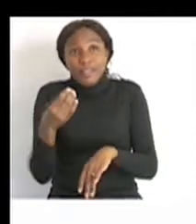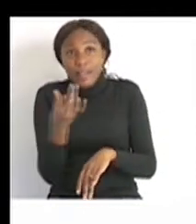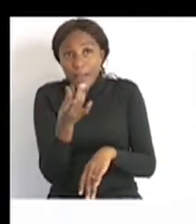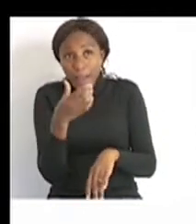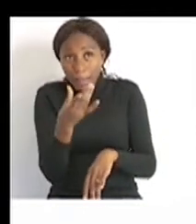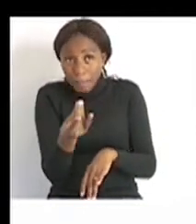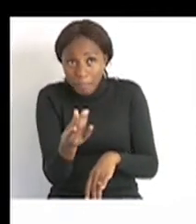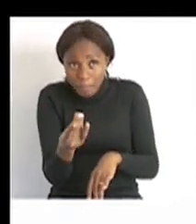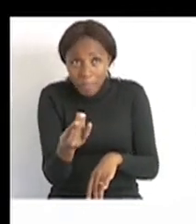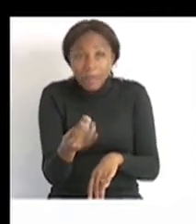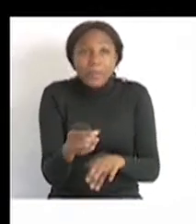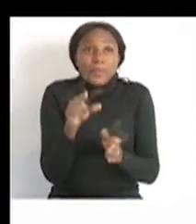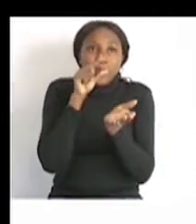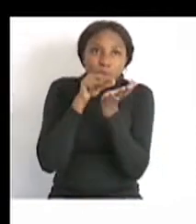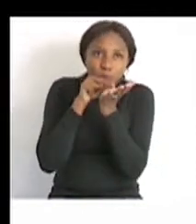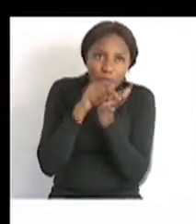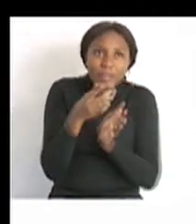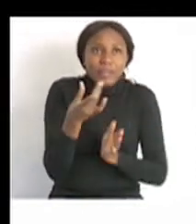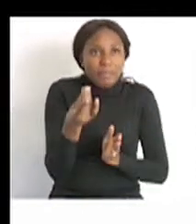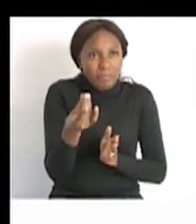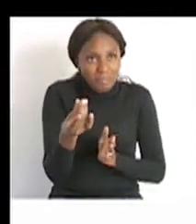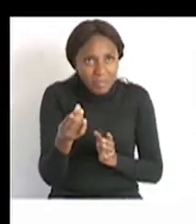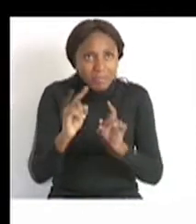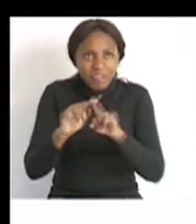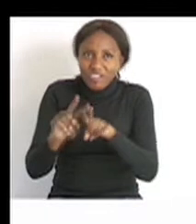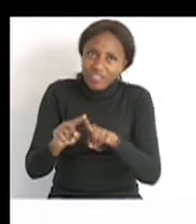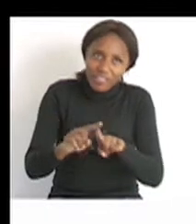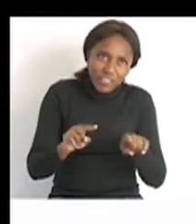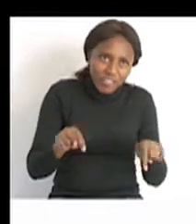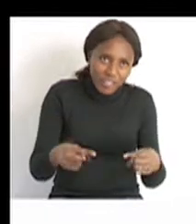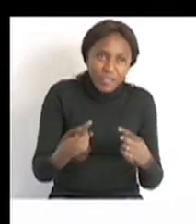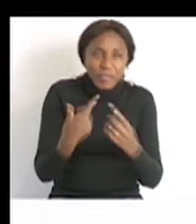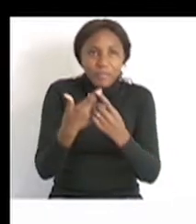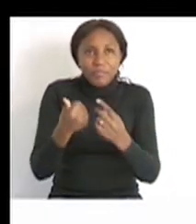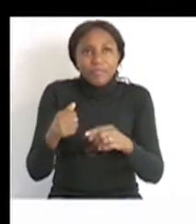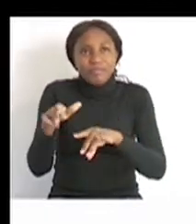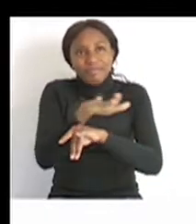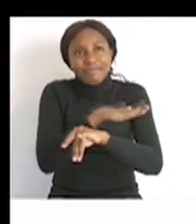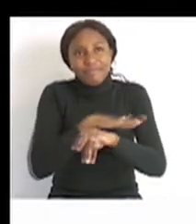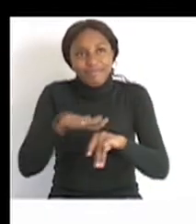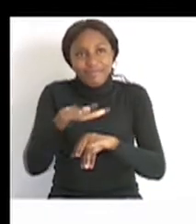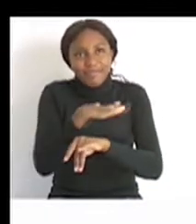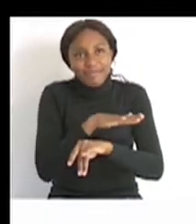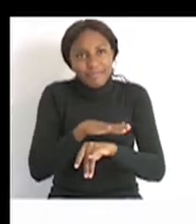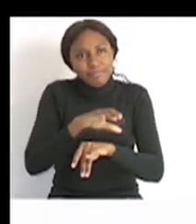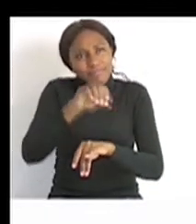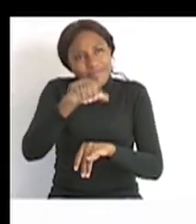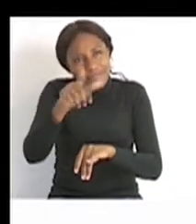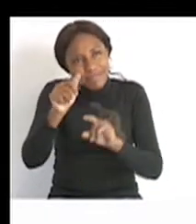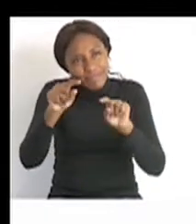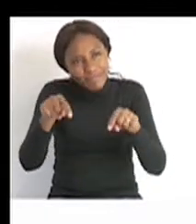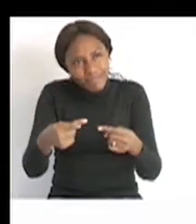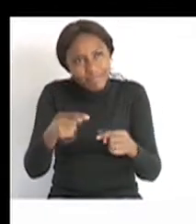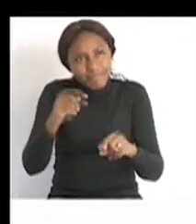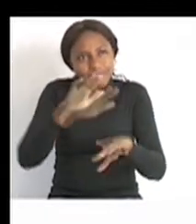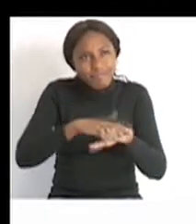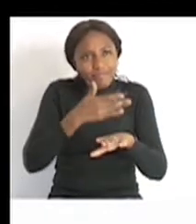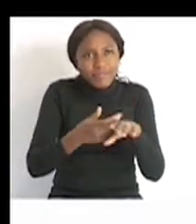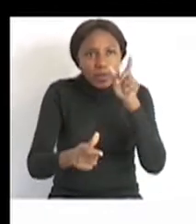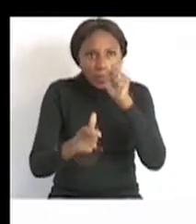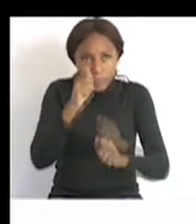drumsticks. Okay, so those are examples of meat products that we get from animals. Other products include milk.